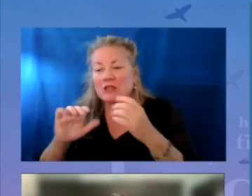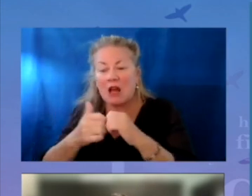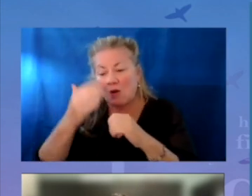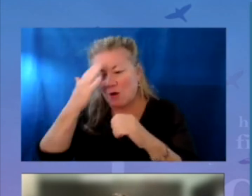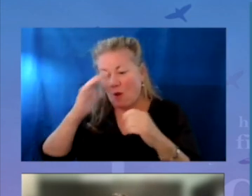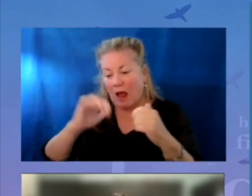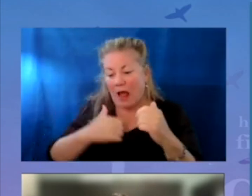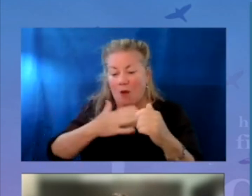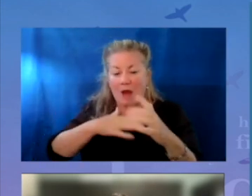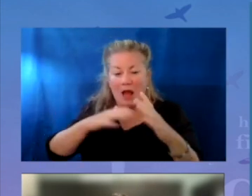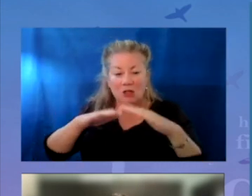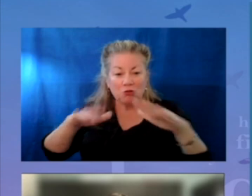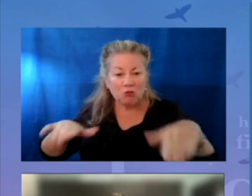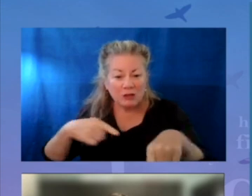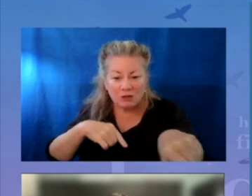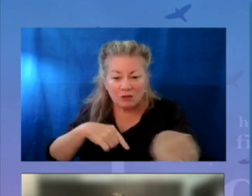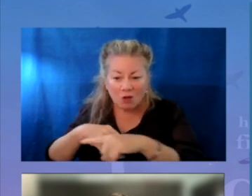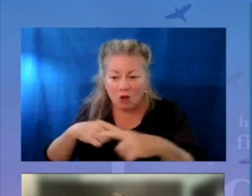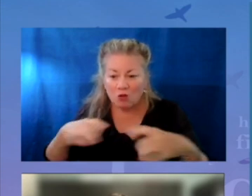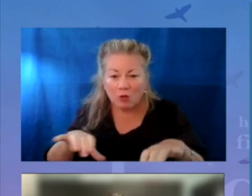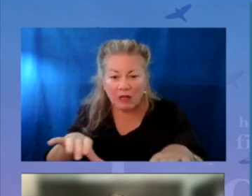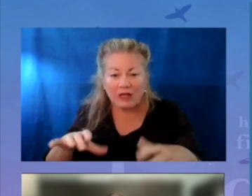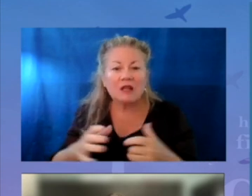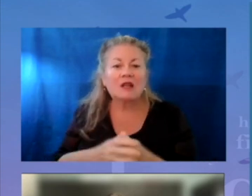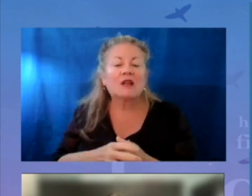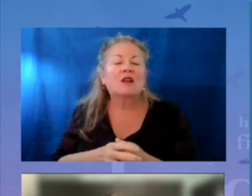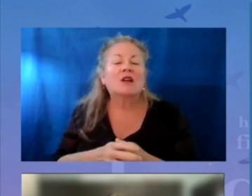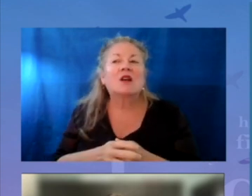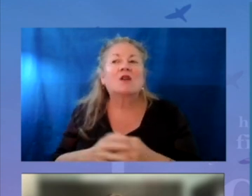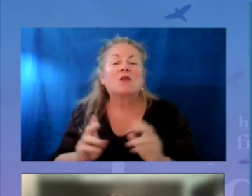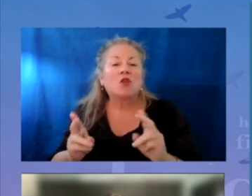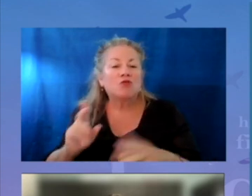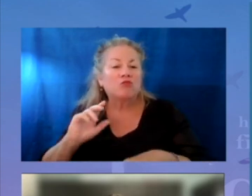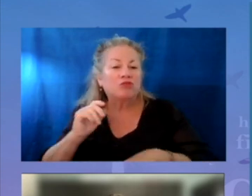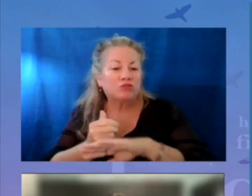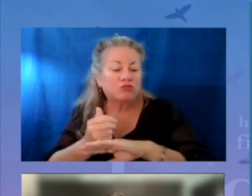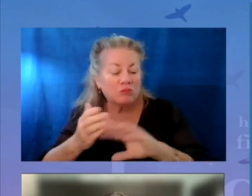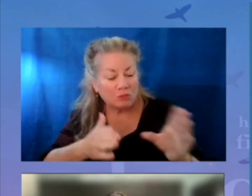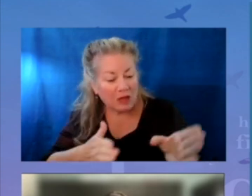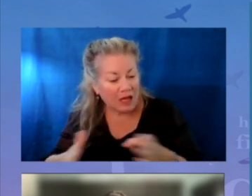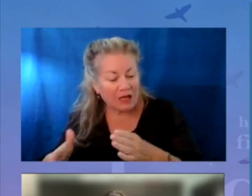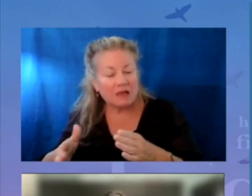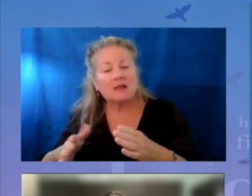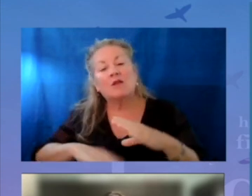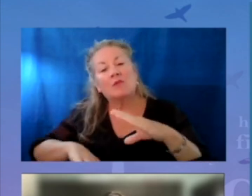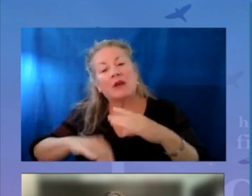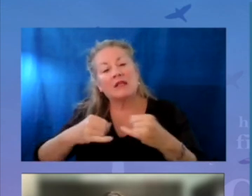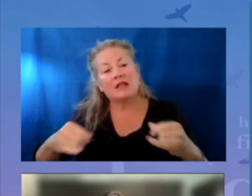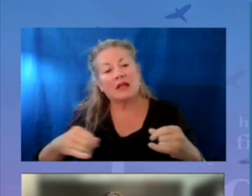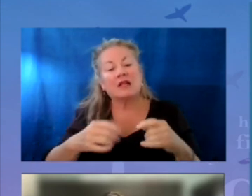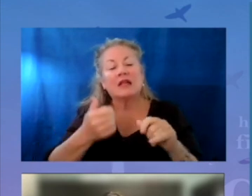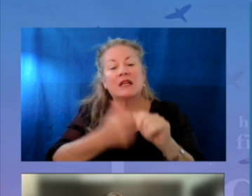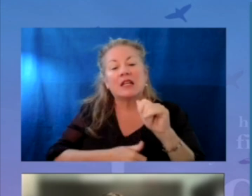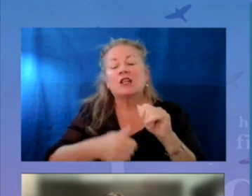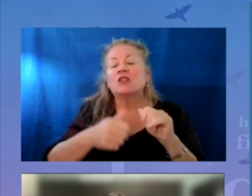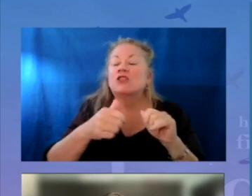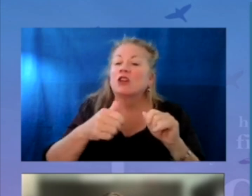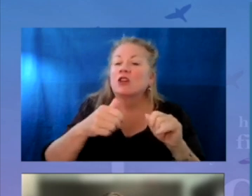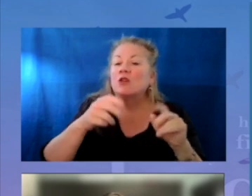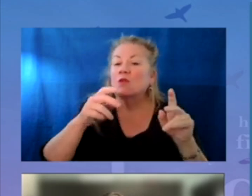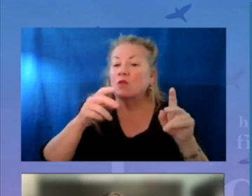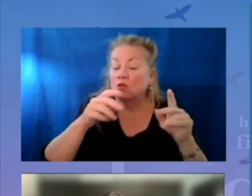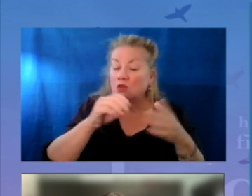how will I know how my students are? Acting with urgency, we developed a plan and baseline for support. Every student would be assigned a